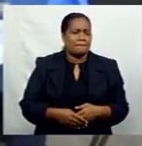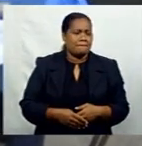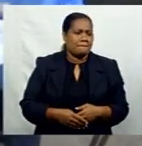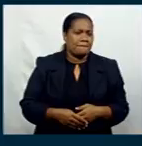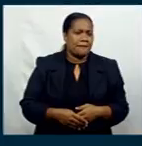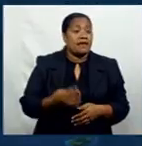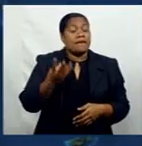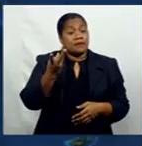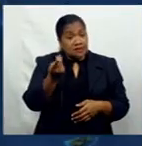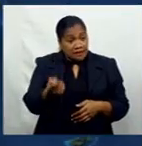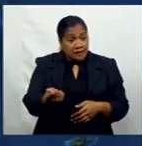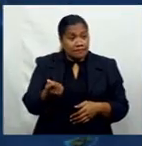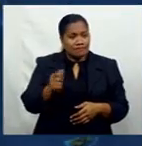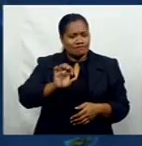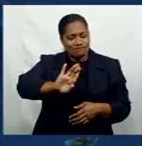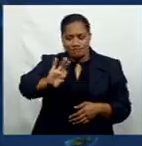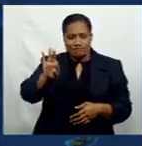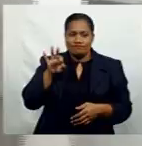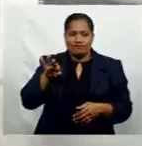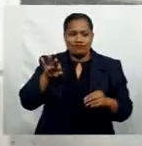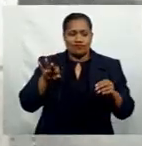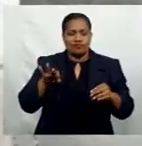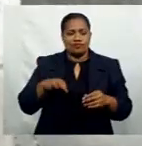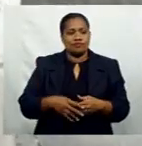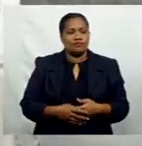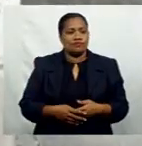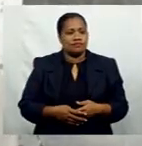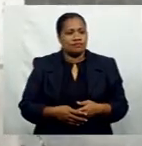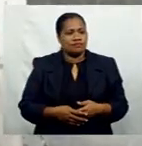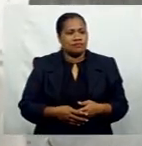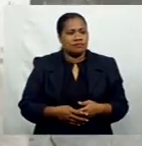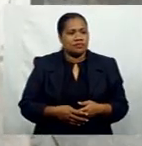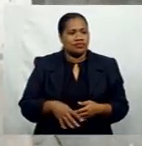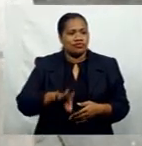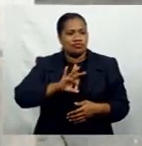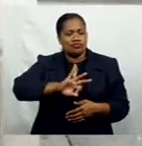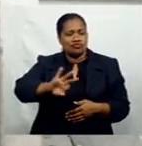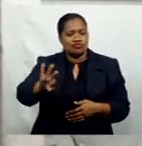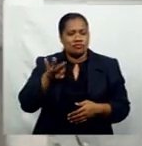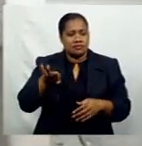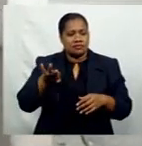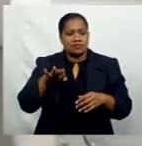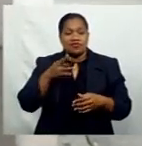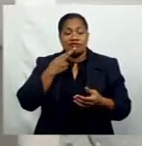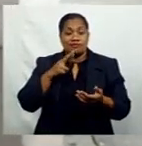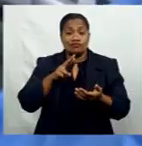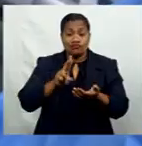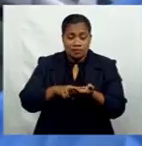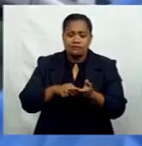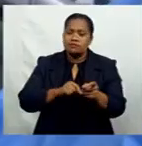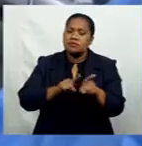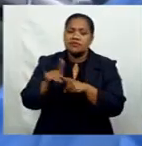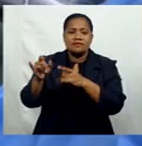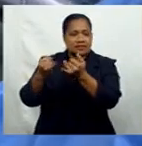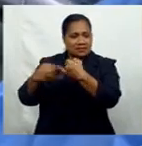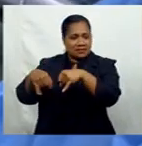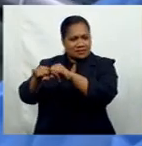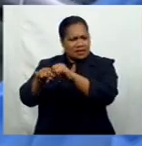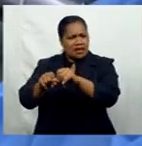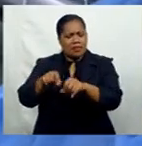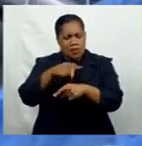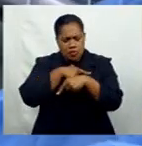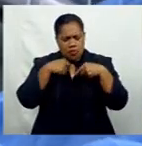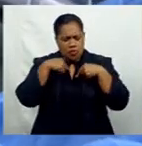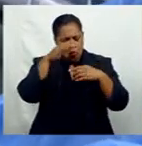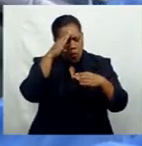haven't received. And their reports are mostly from the islands. And we're hopeful that